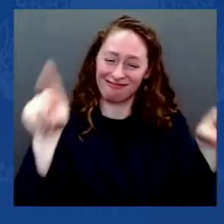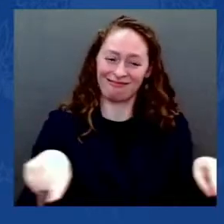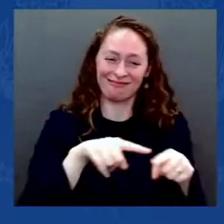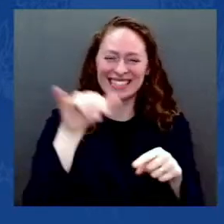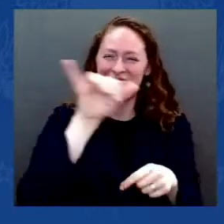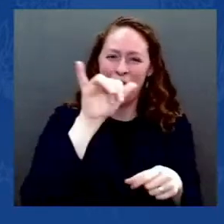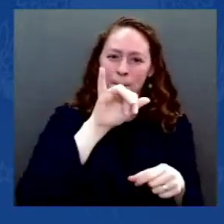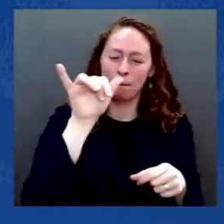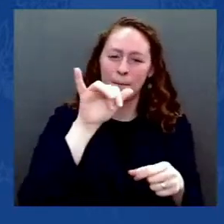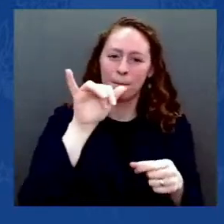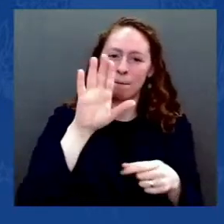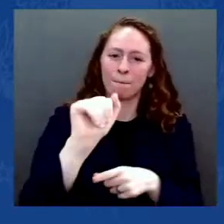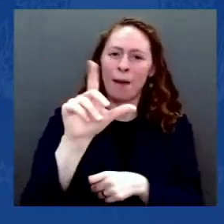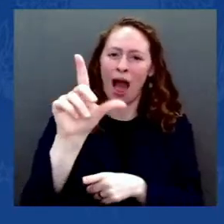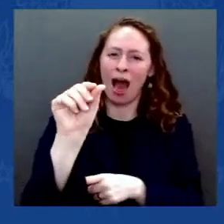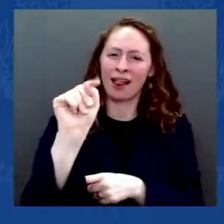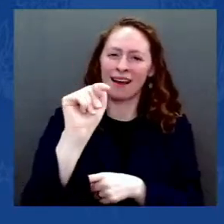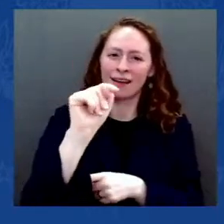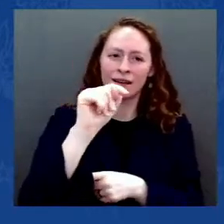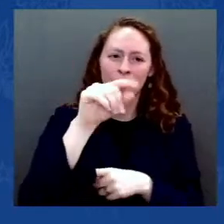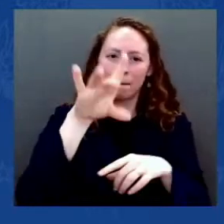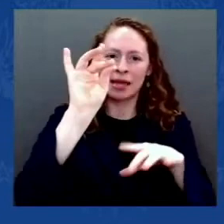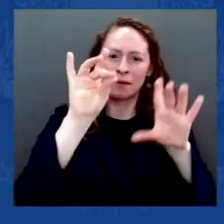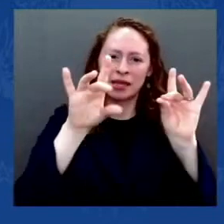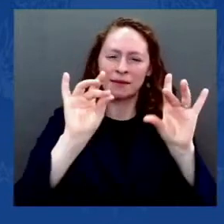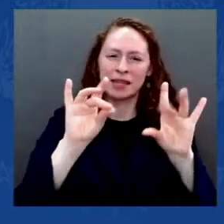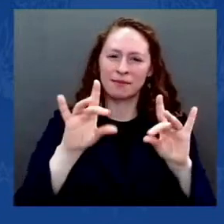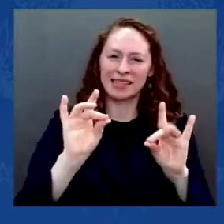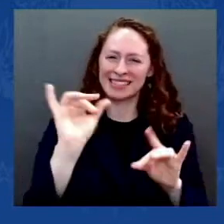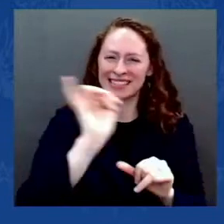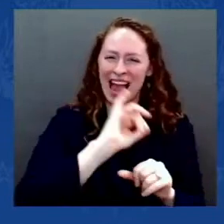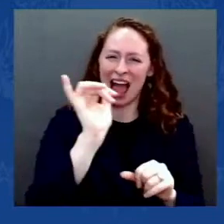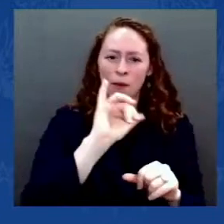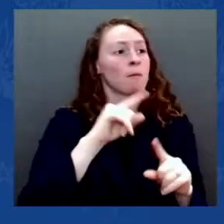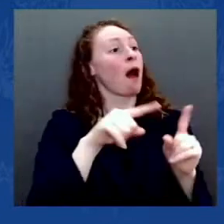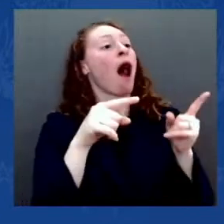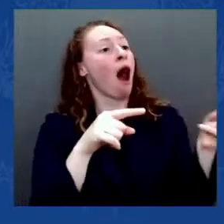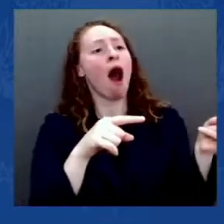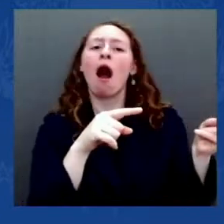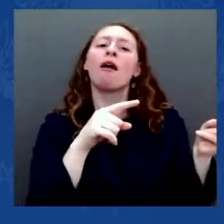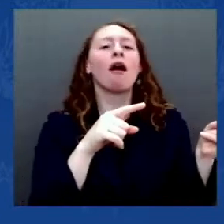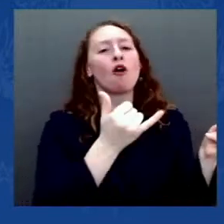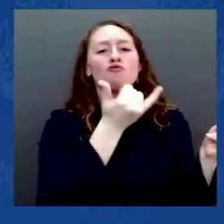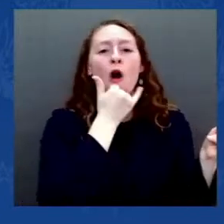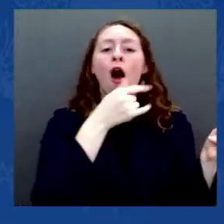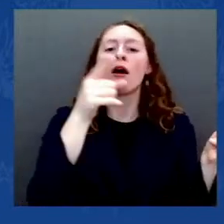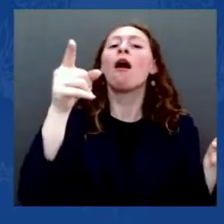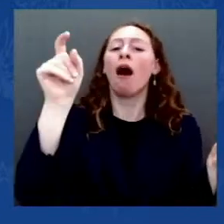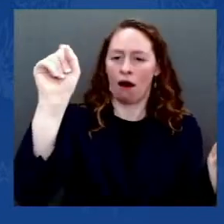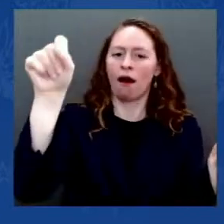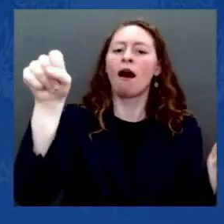And on the same ballot, the same day, cast by the same voters,